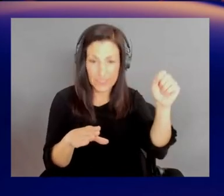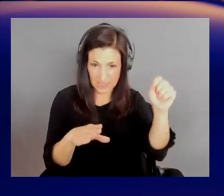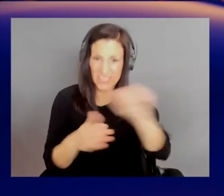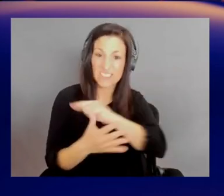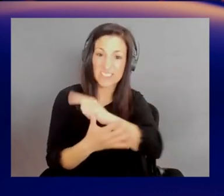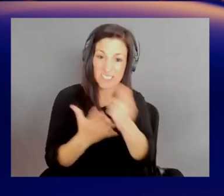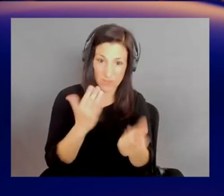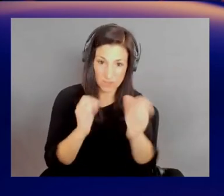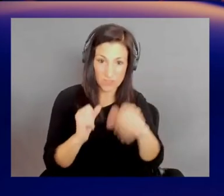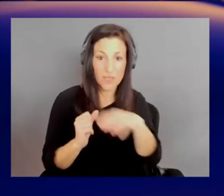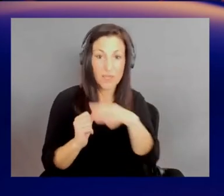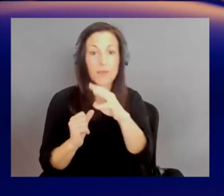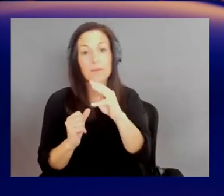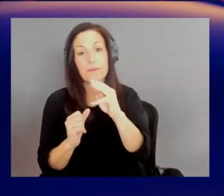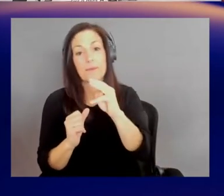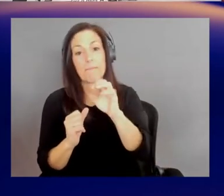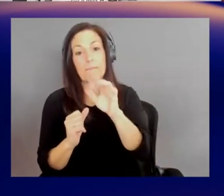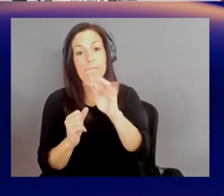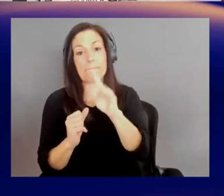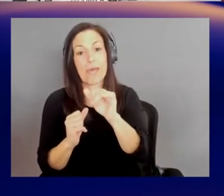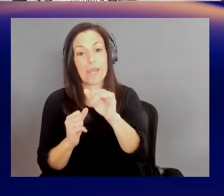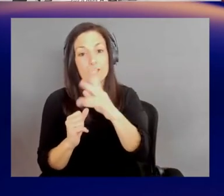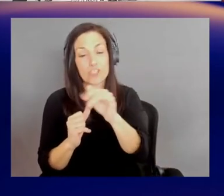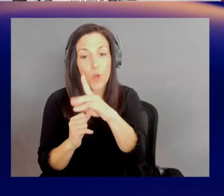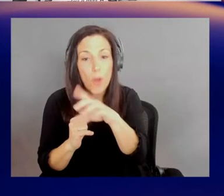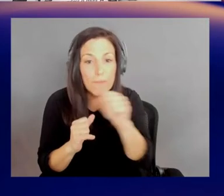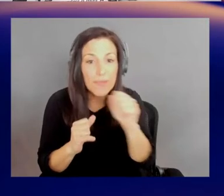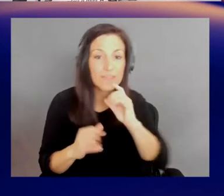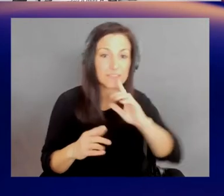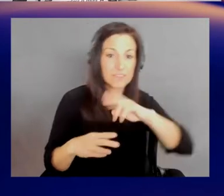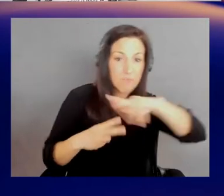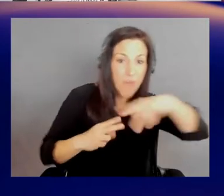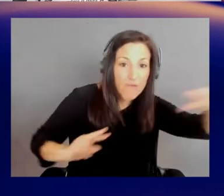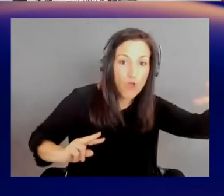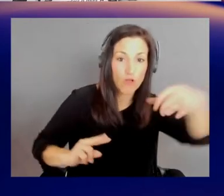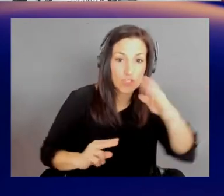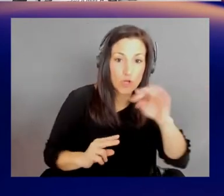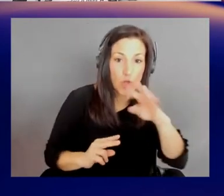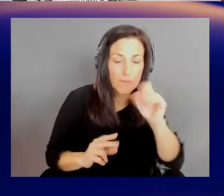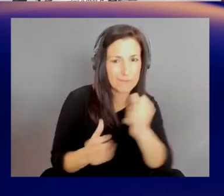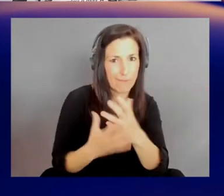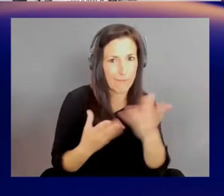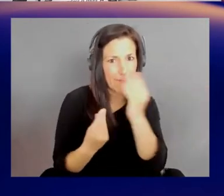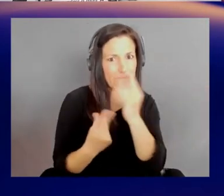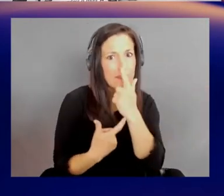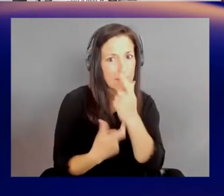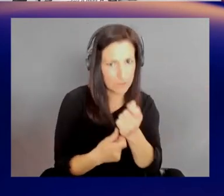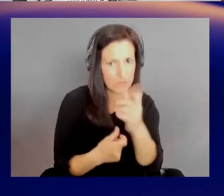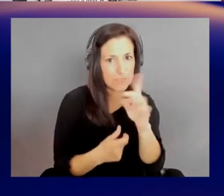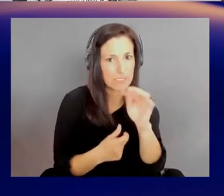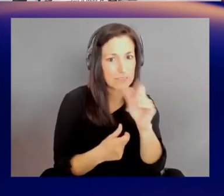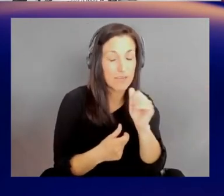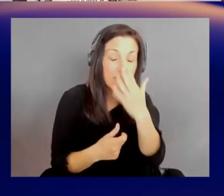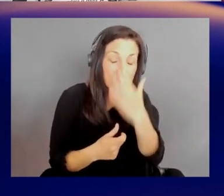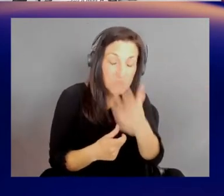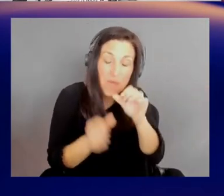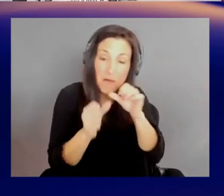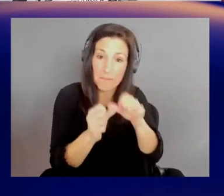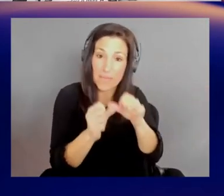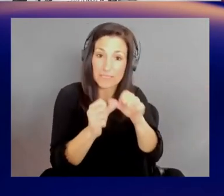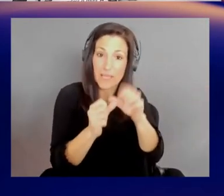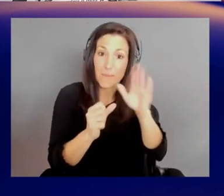metagenomics, viral genomics, we've got a lot of interesting data in there. That's been very well maintained by the National Institutes of Health.